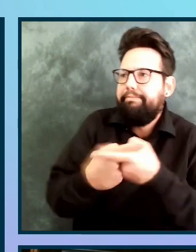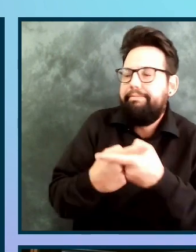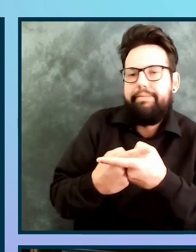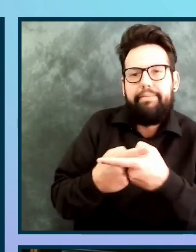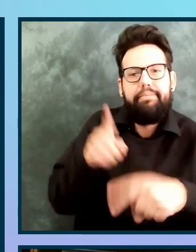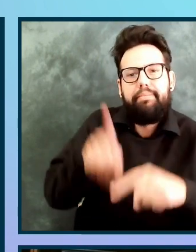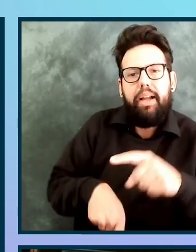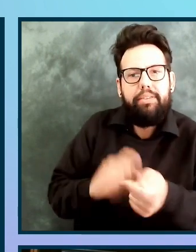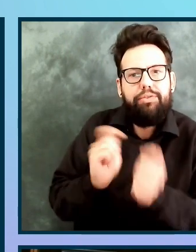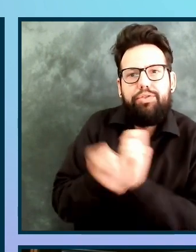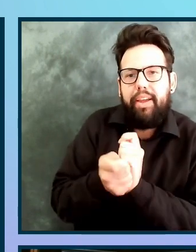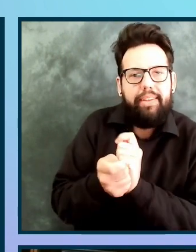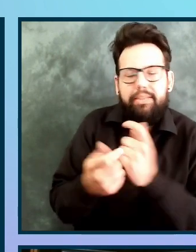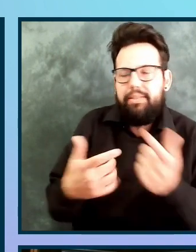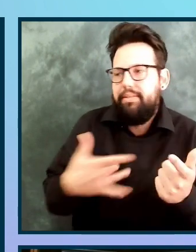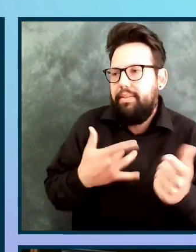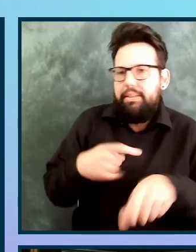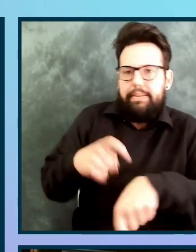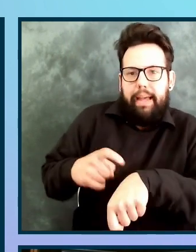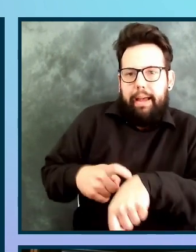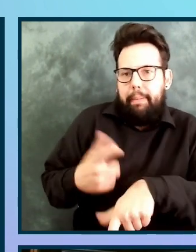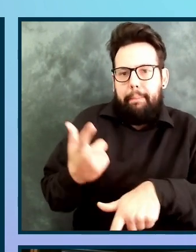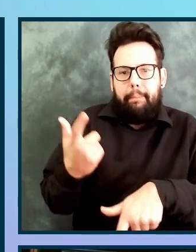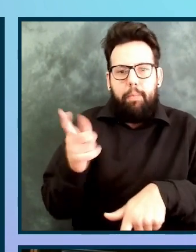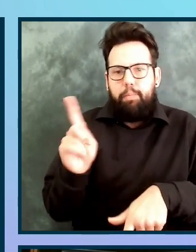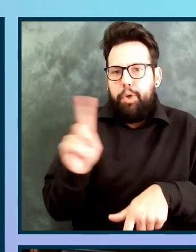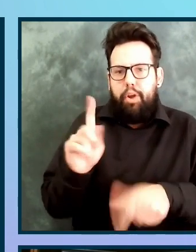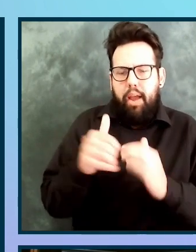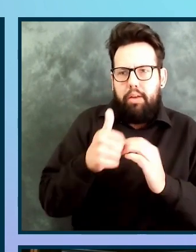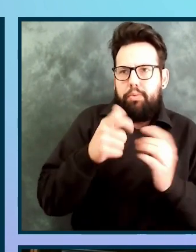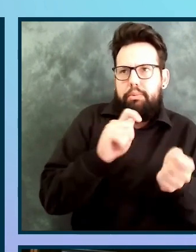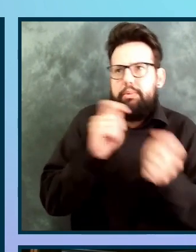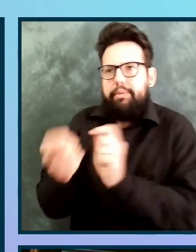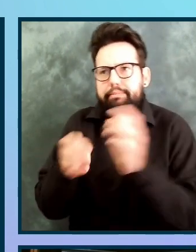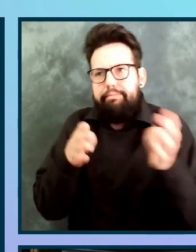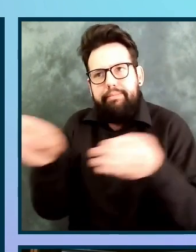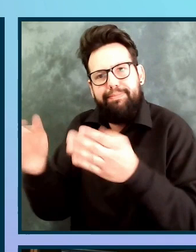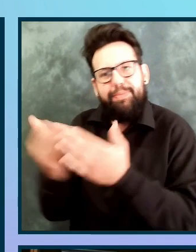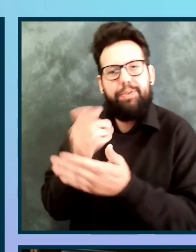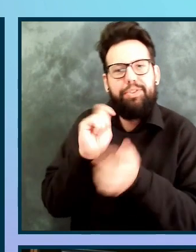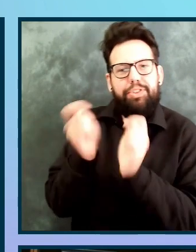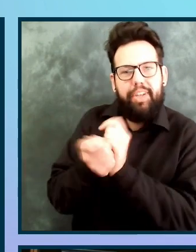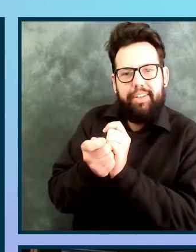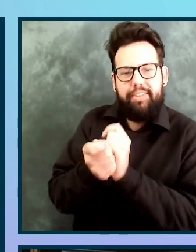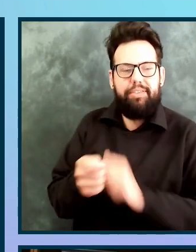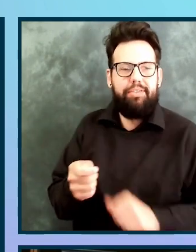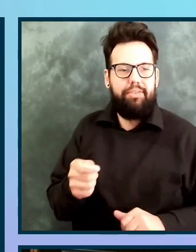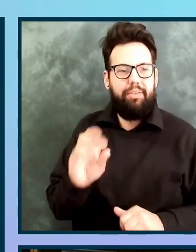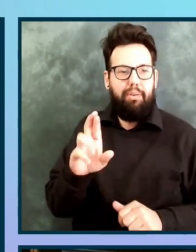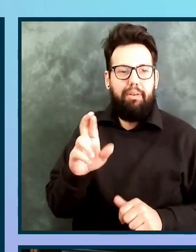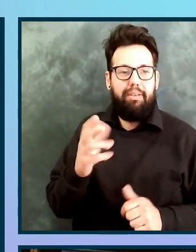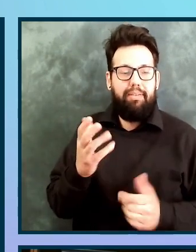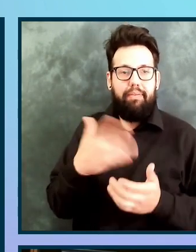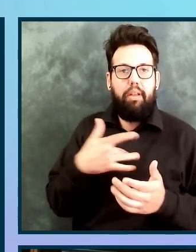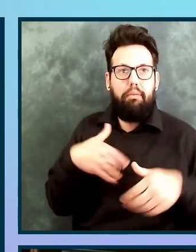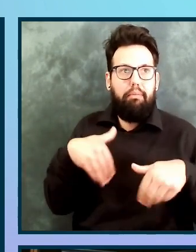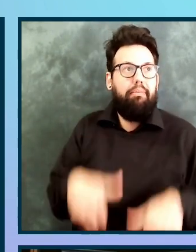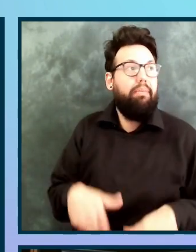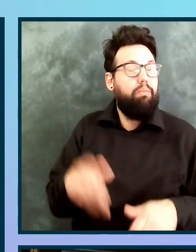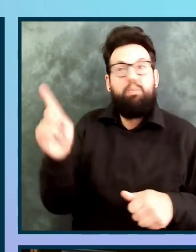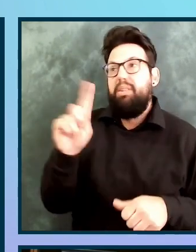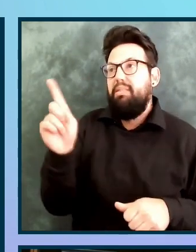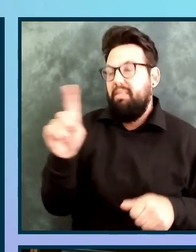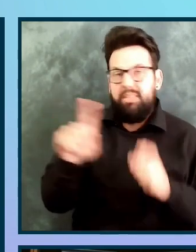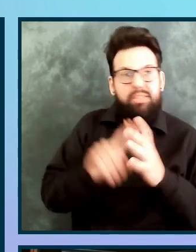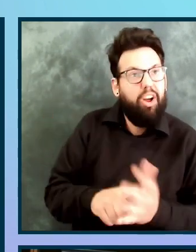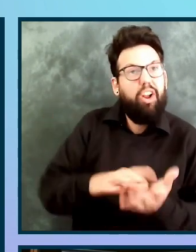balancing your workloads, and the availability of resources to support development. Where do I even start learning? How do I do this on top of